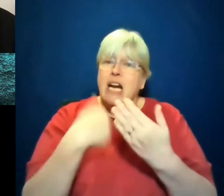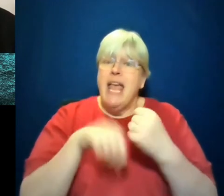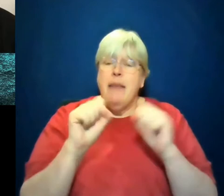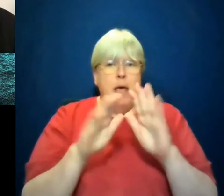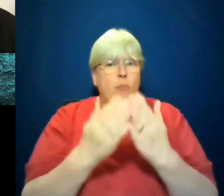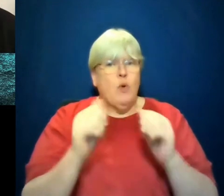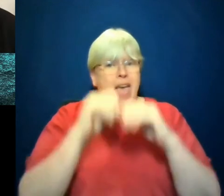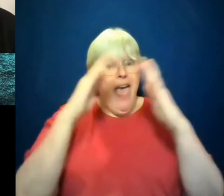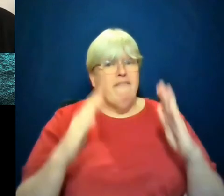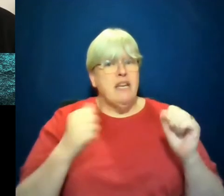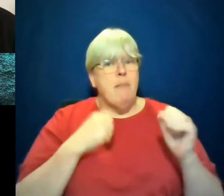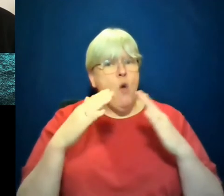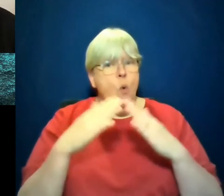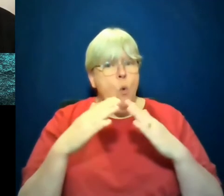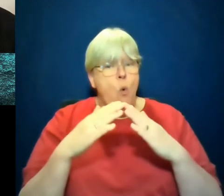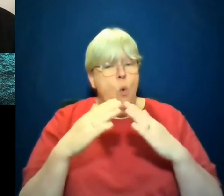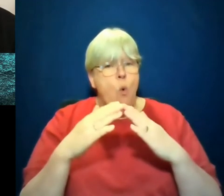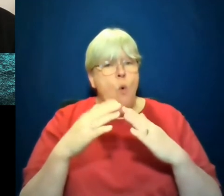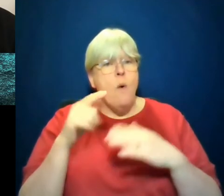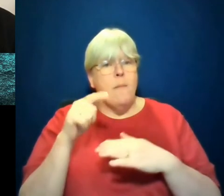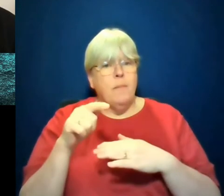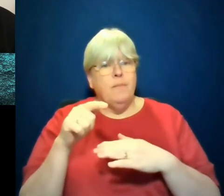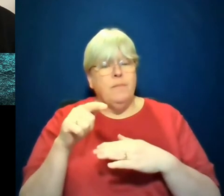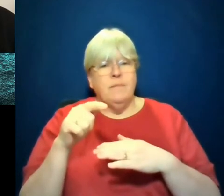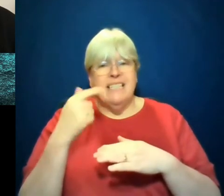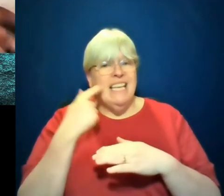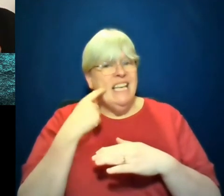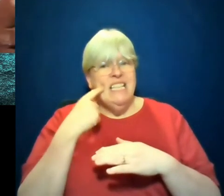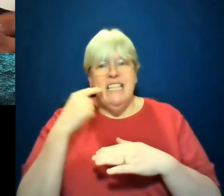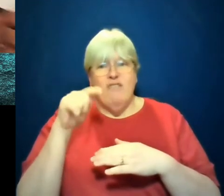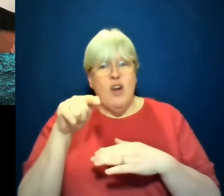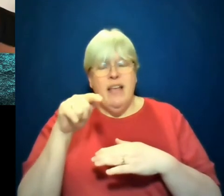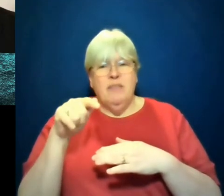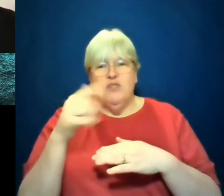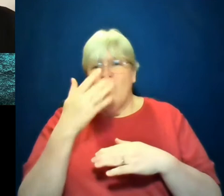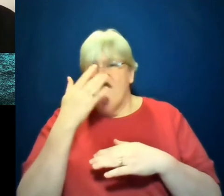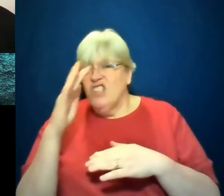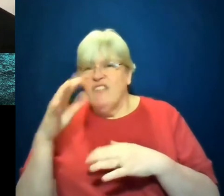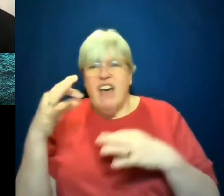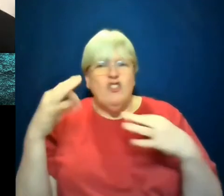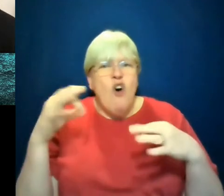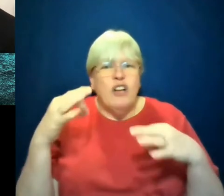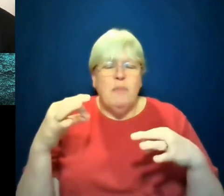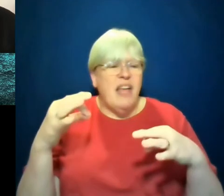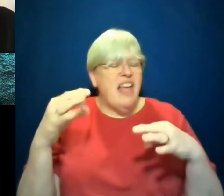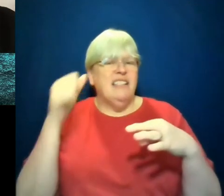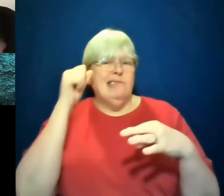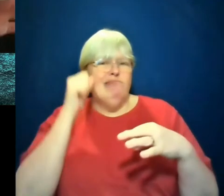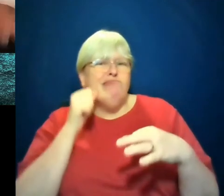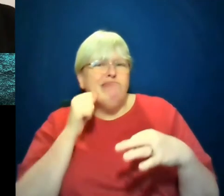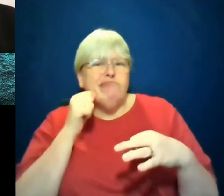this is way too easy. It is way too easy for me to falsify documents, plant evidence,